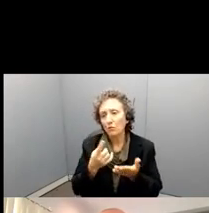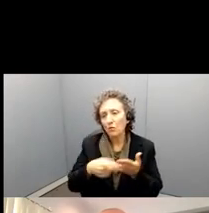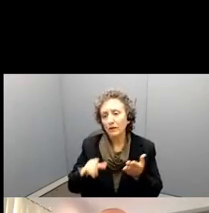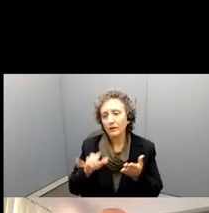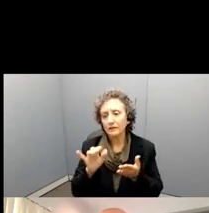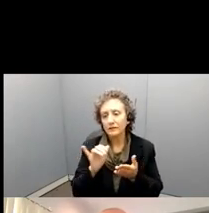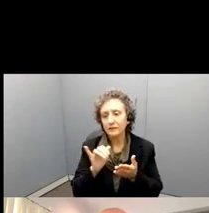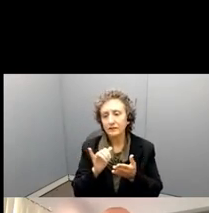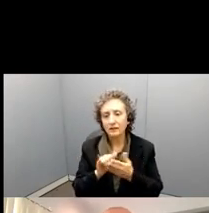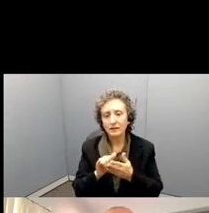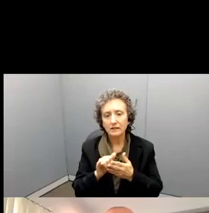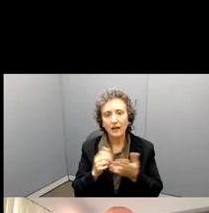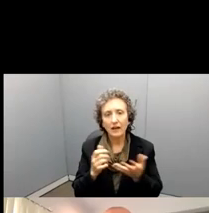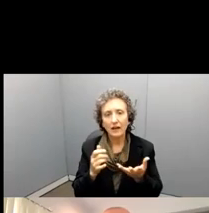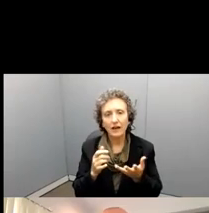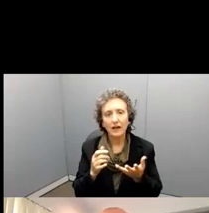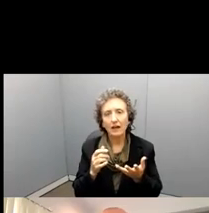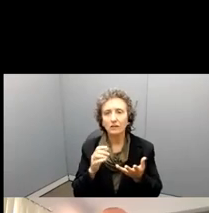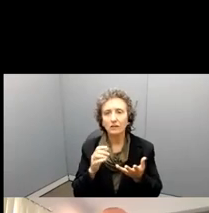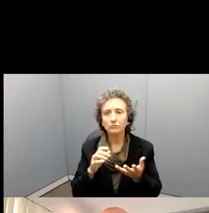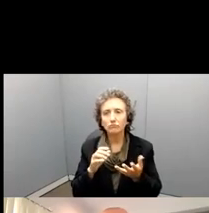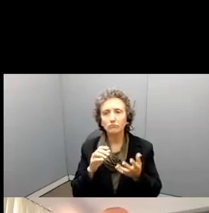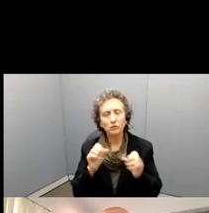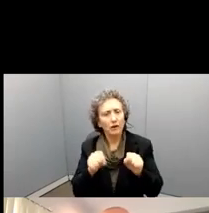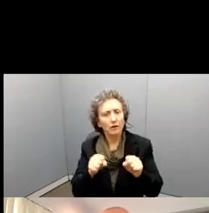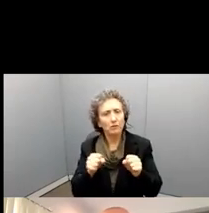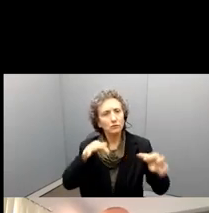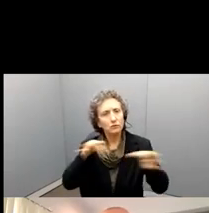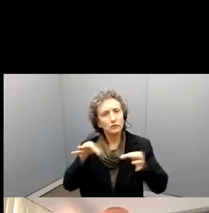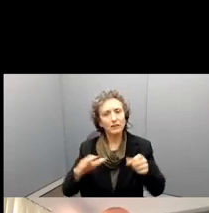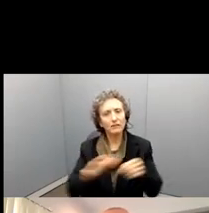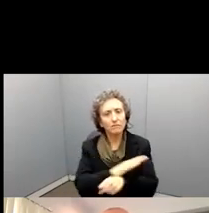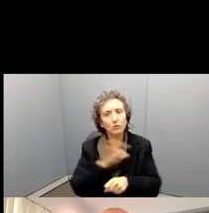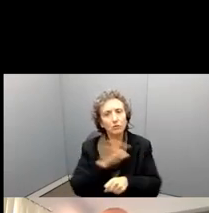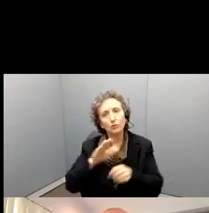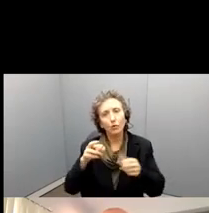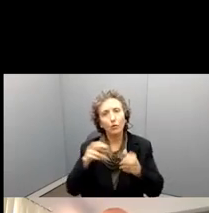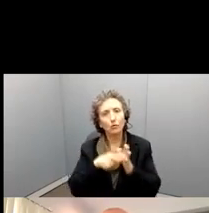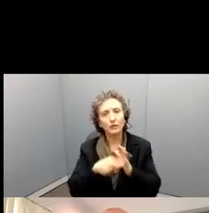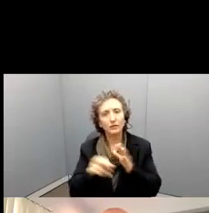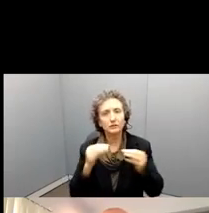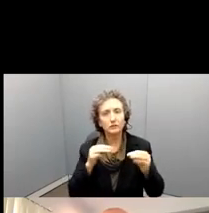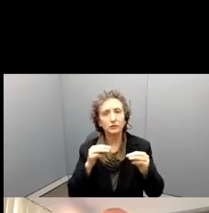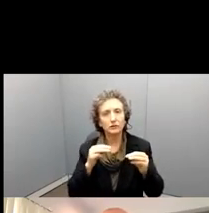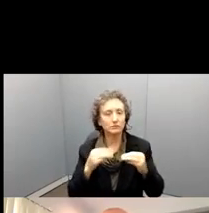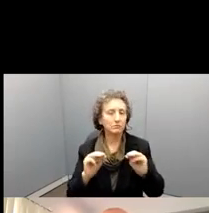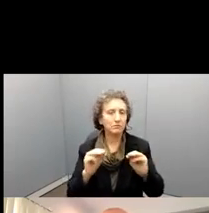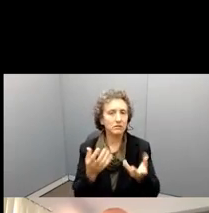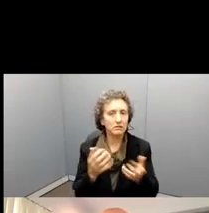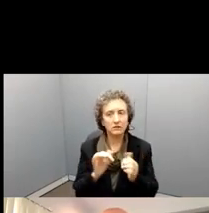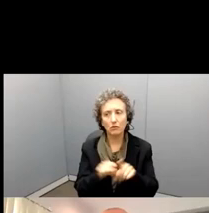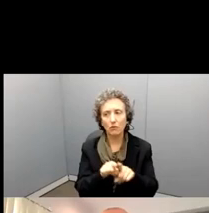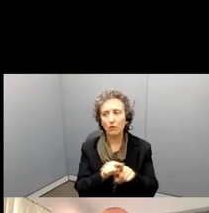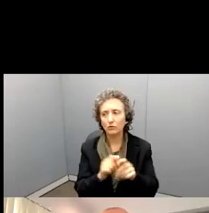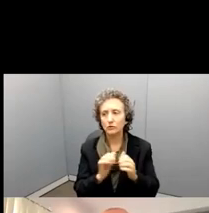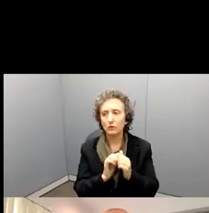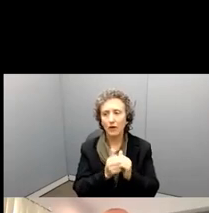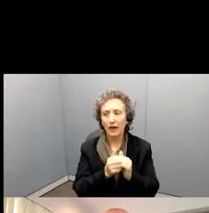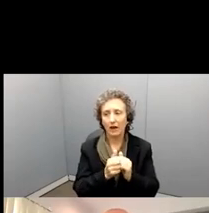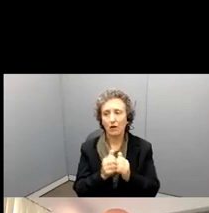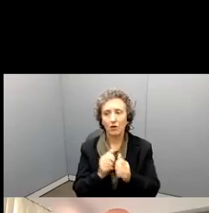a full explanation of what your research method is, uh, as, and how this is, uh, coming together.